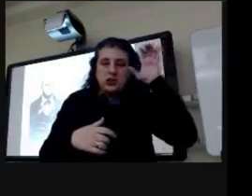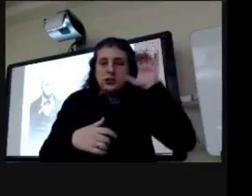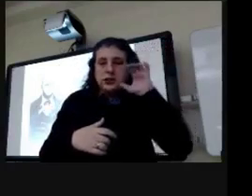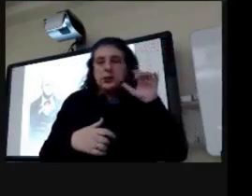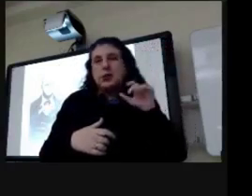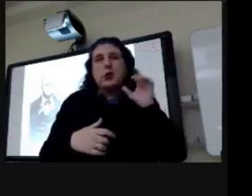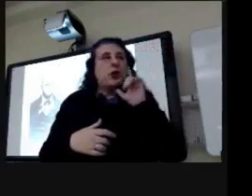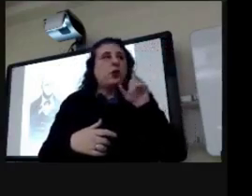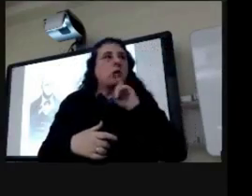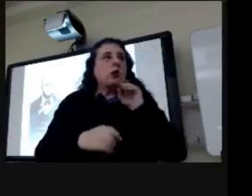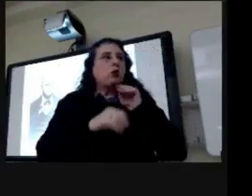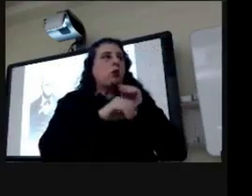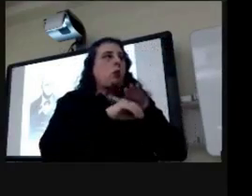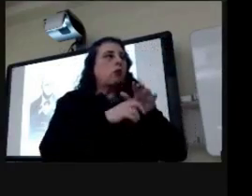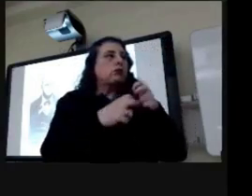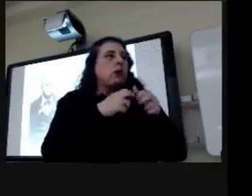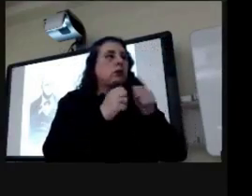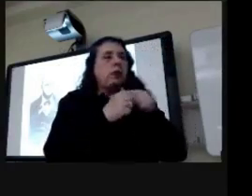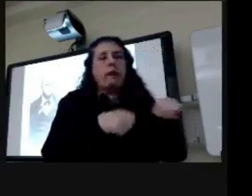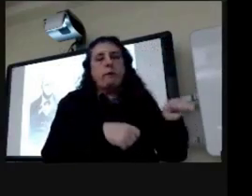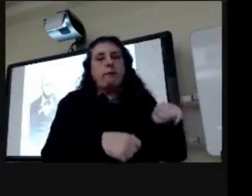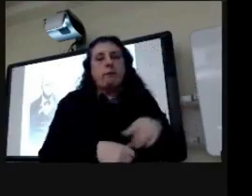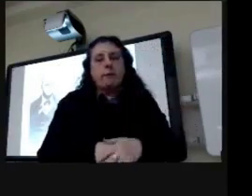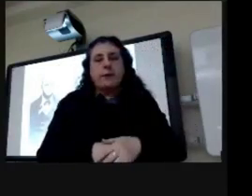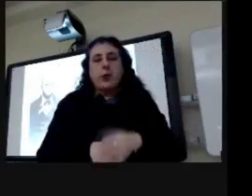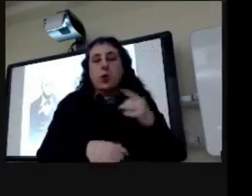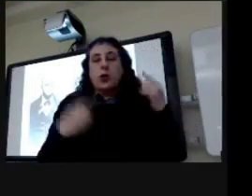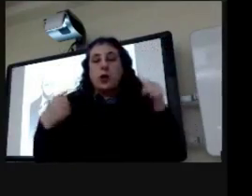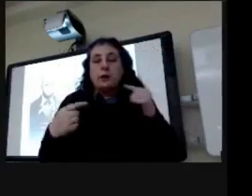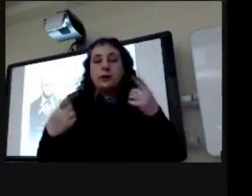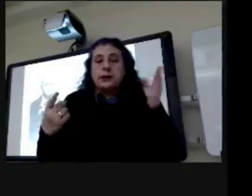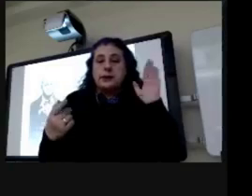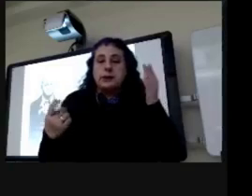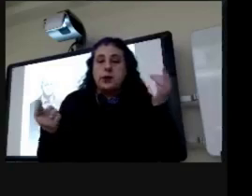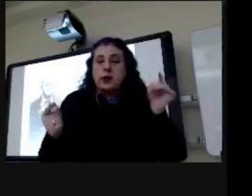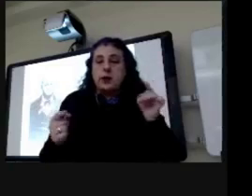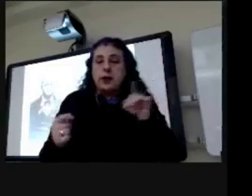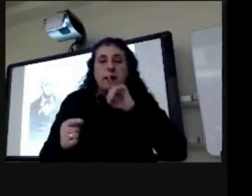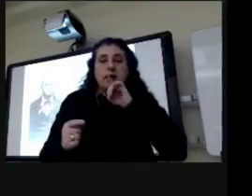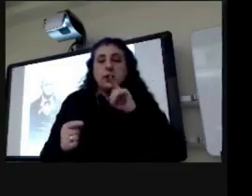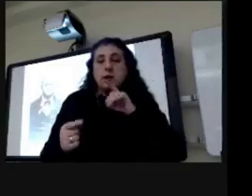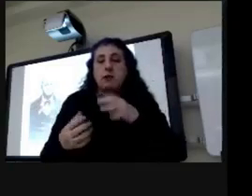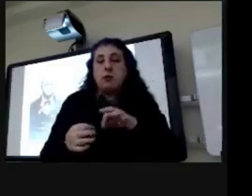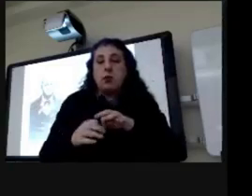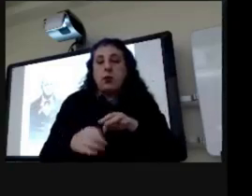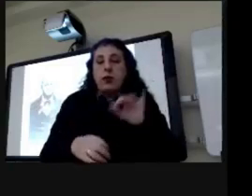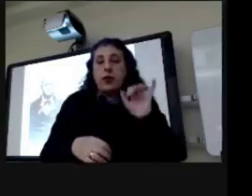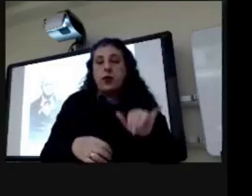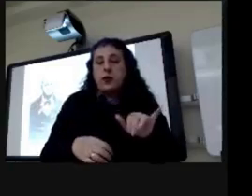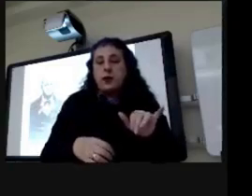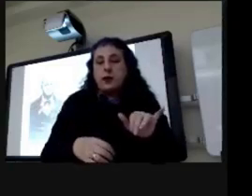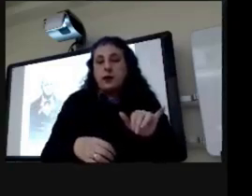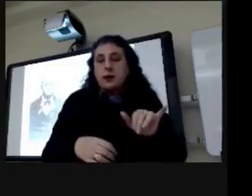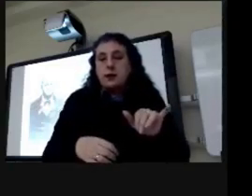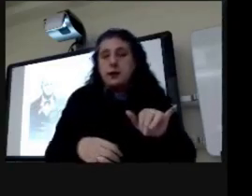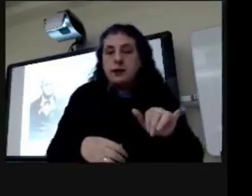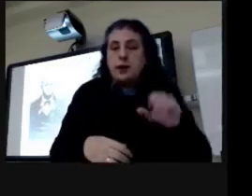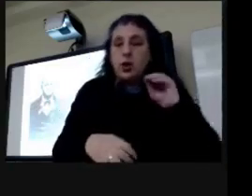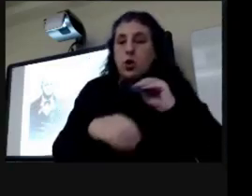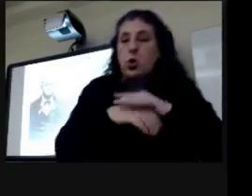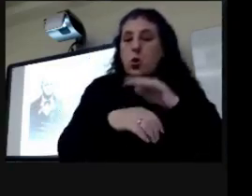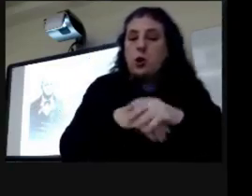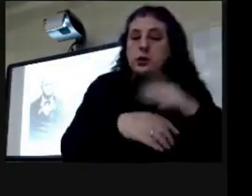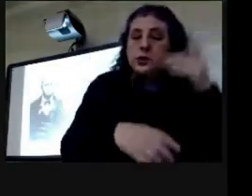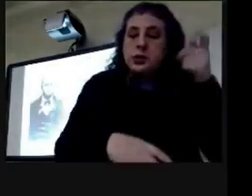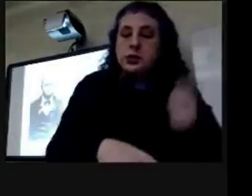didn't really step on any toes in fact the only argument that seems to have happened that was actually significant was that uh was caused because